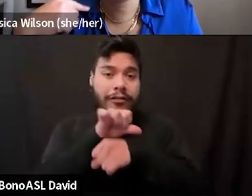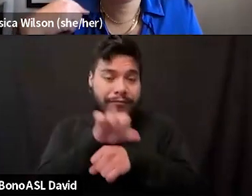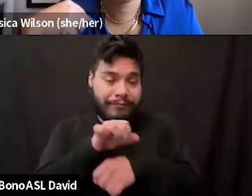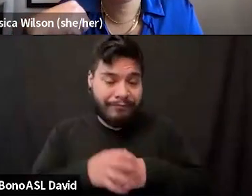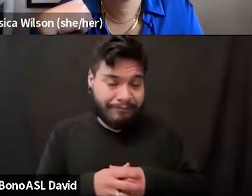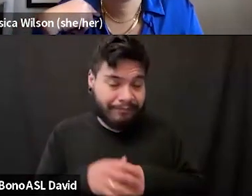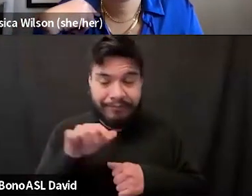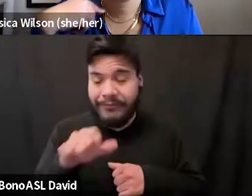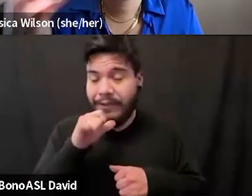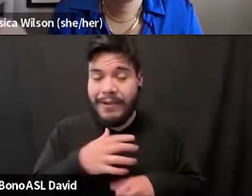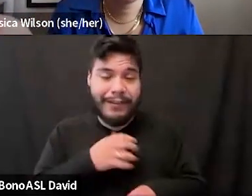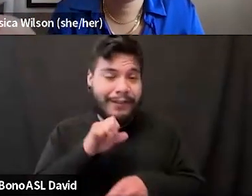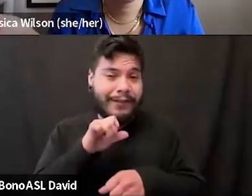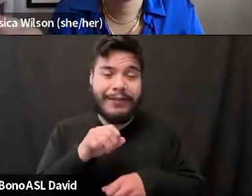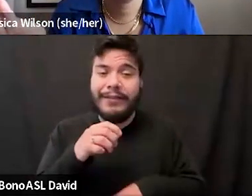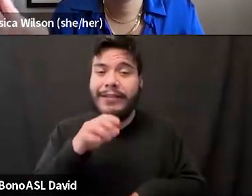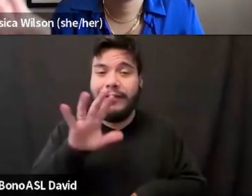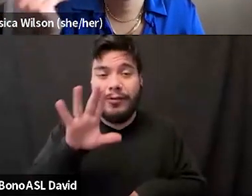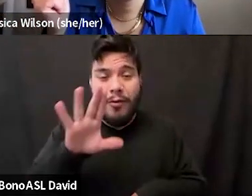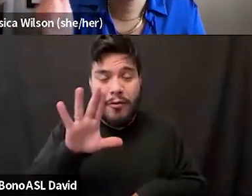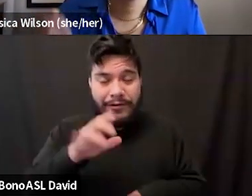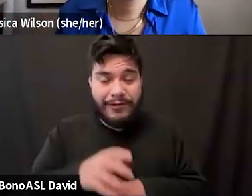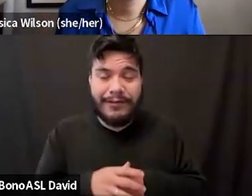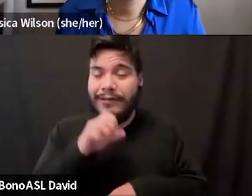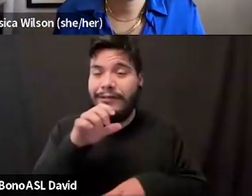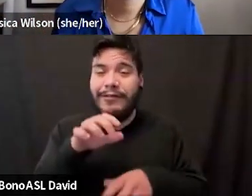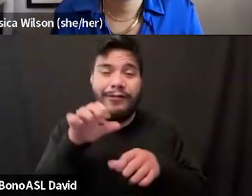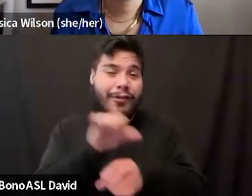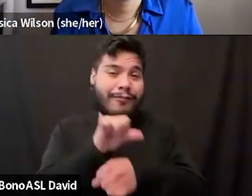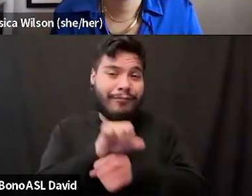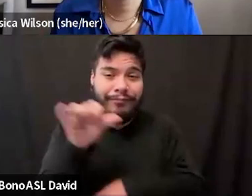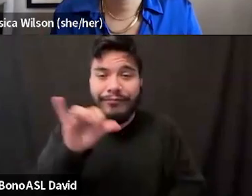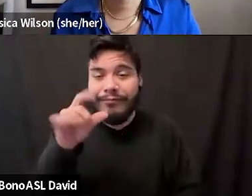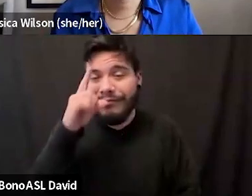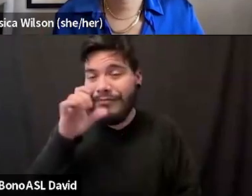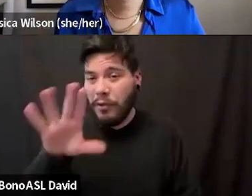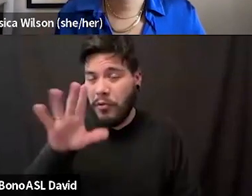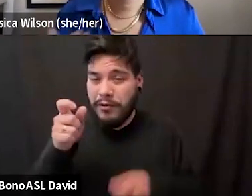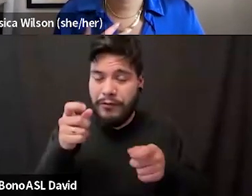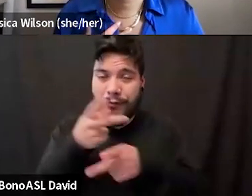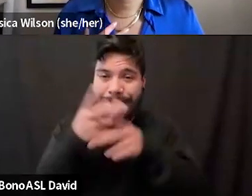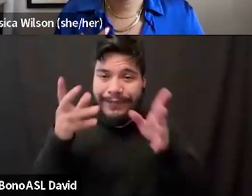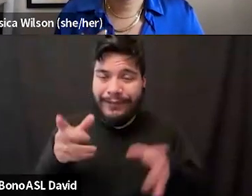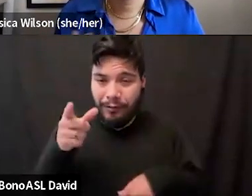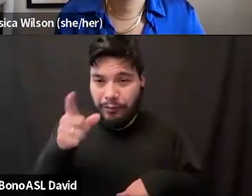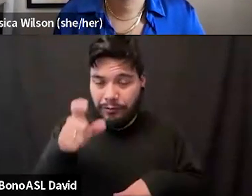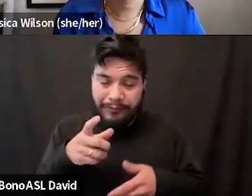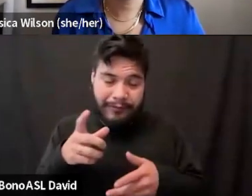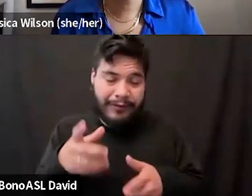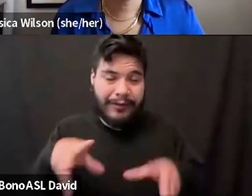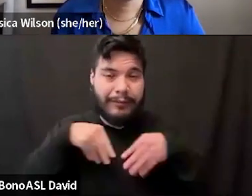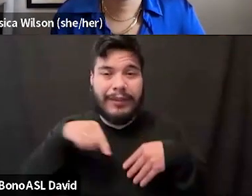This is not mine. Uh, this is your job to handle because you are the supervisor and you signed up for this. I have not.